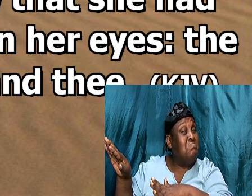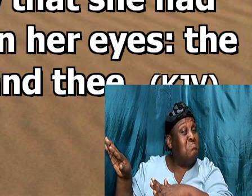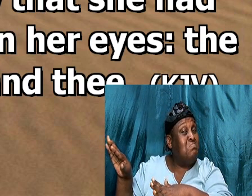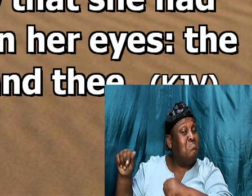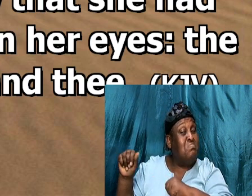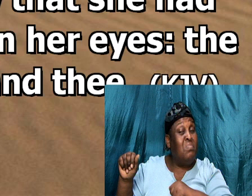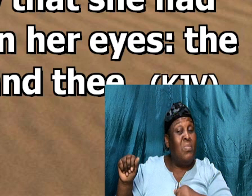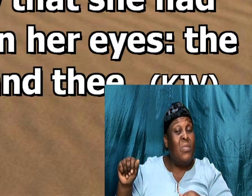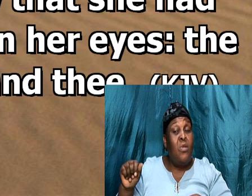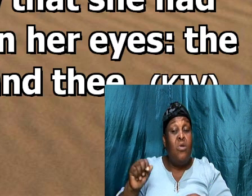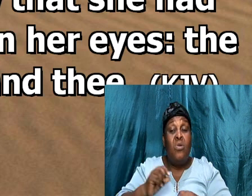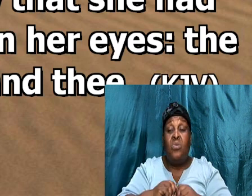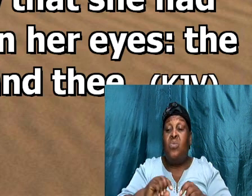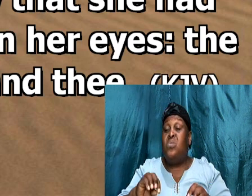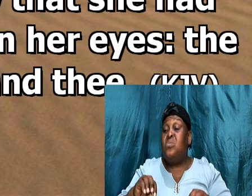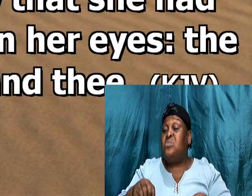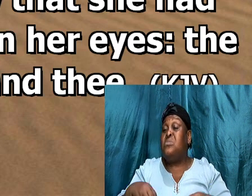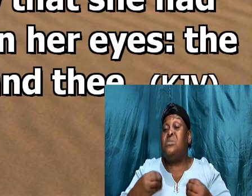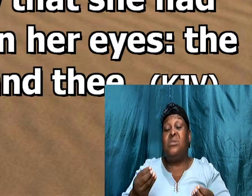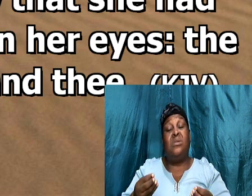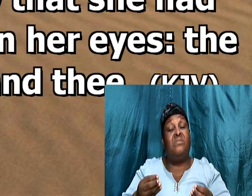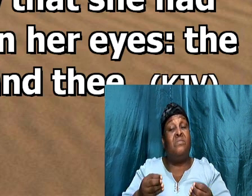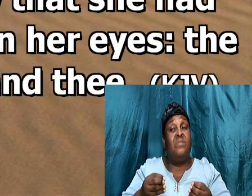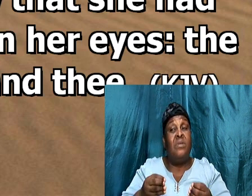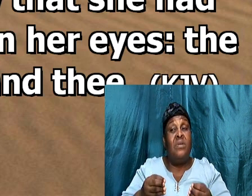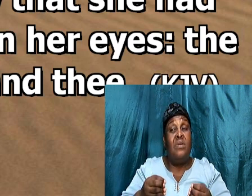She couldn't give, Hagar orders anymore.